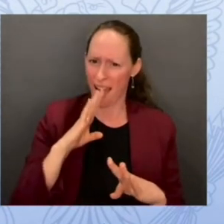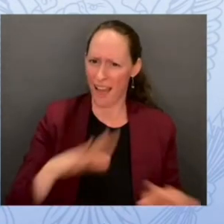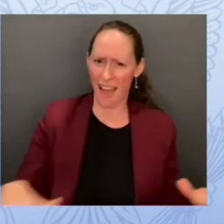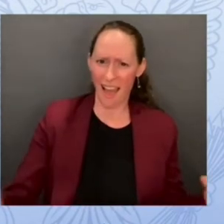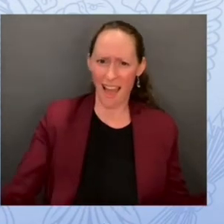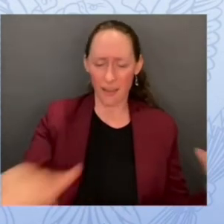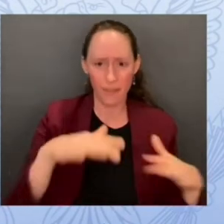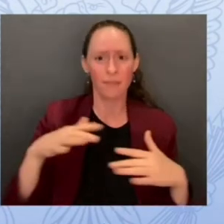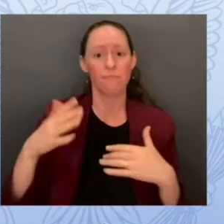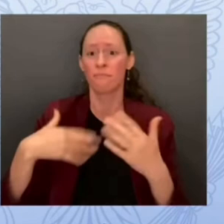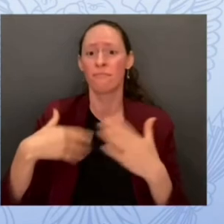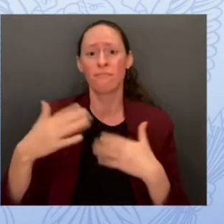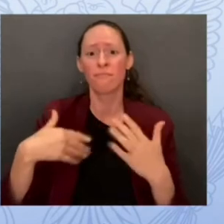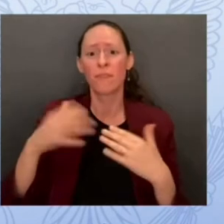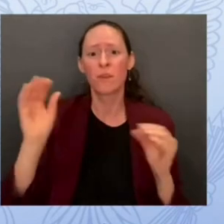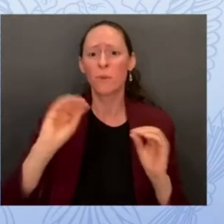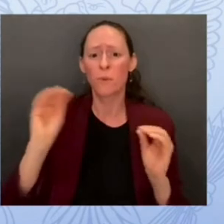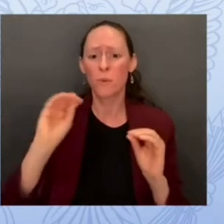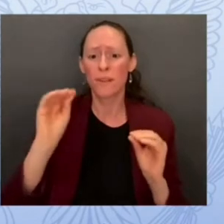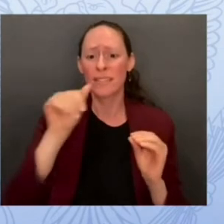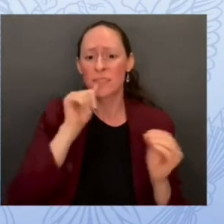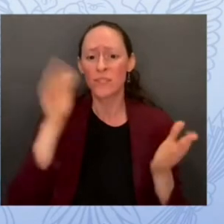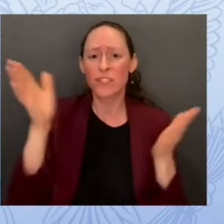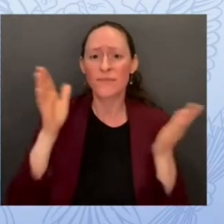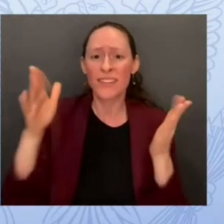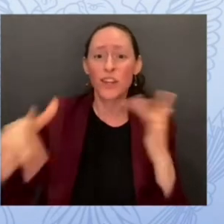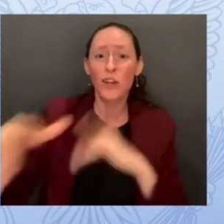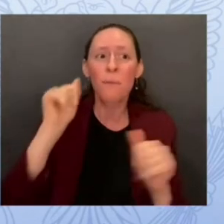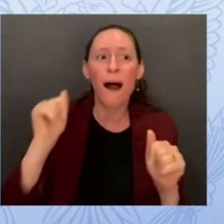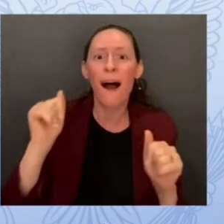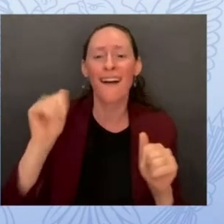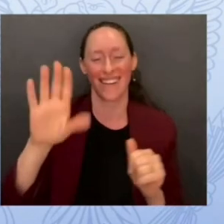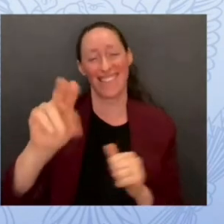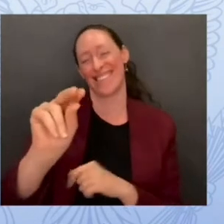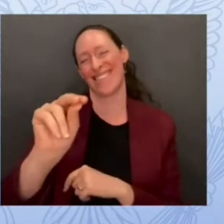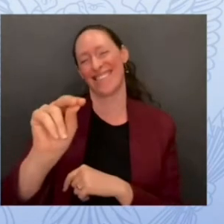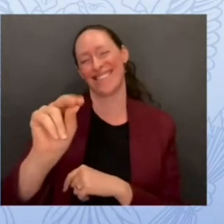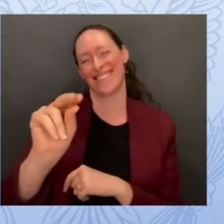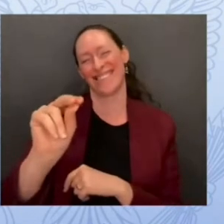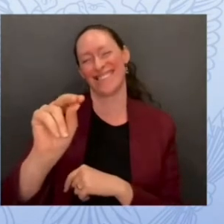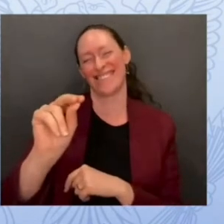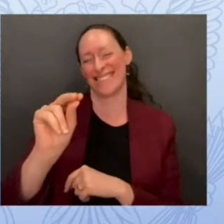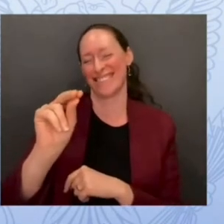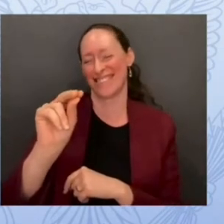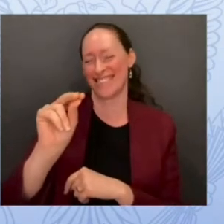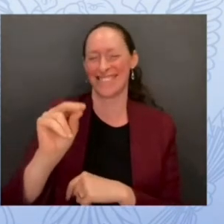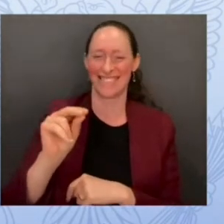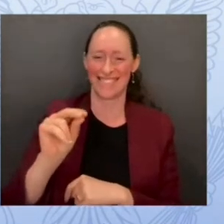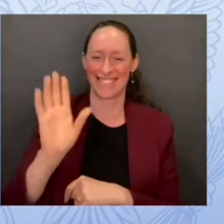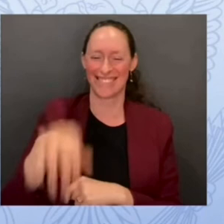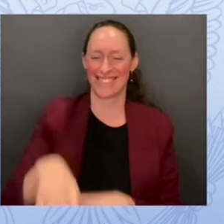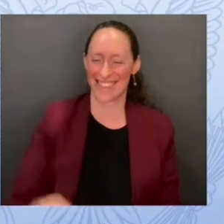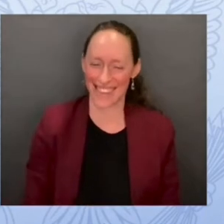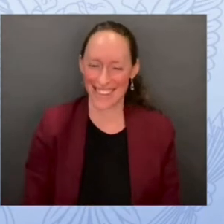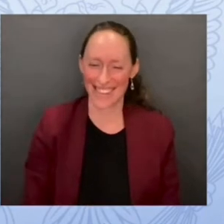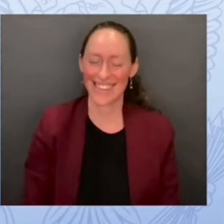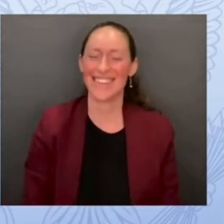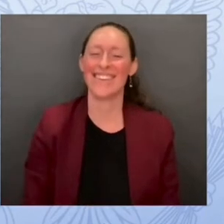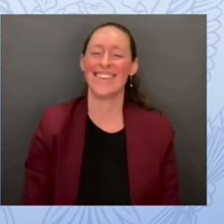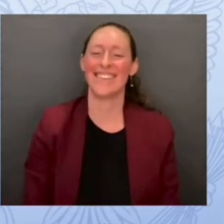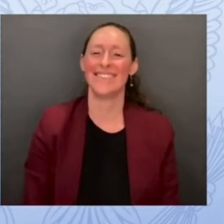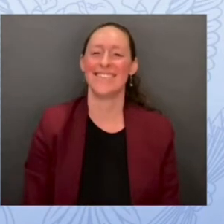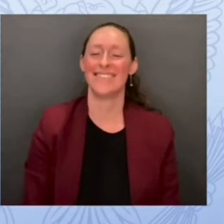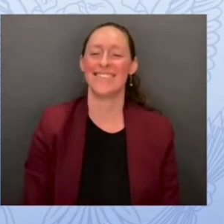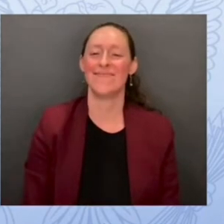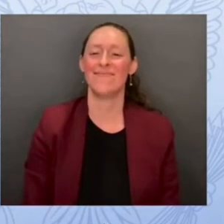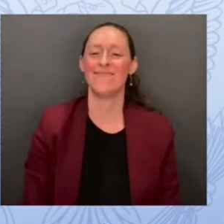and no I'm just kidding about that I want to thank you all